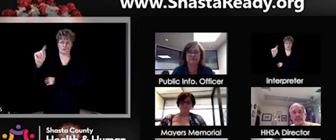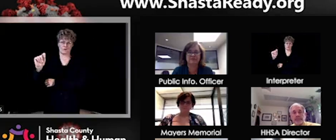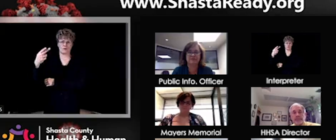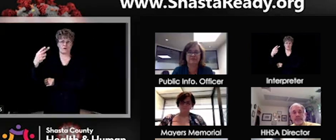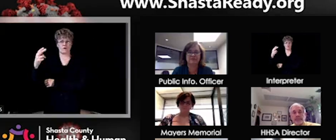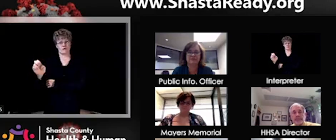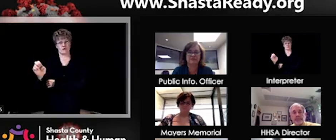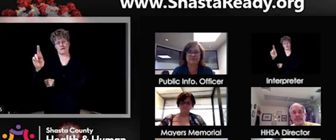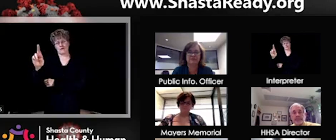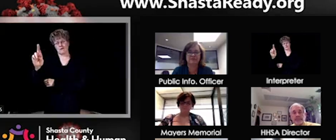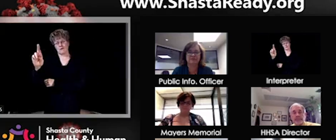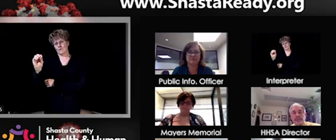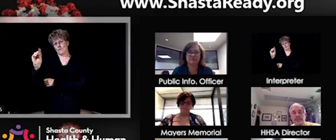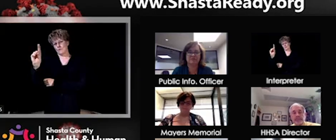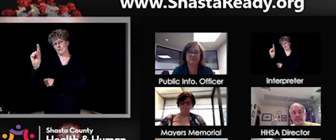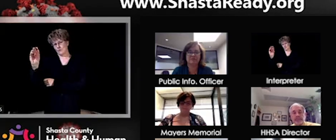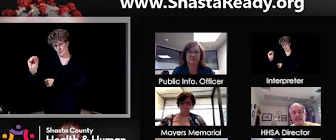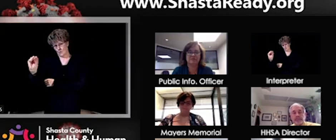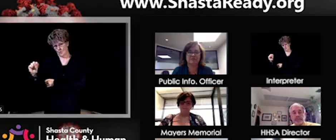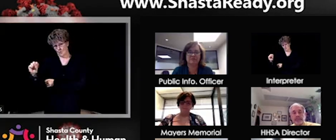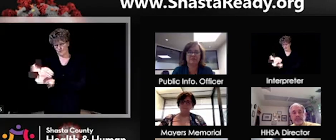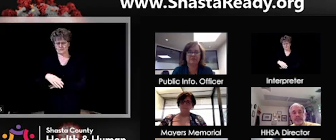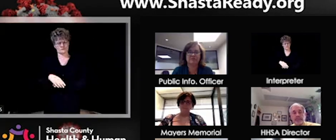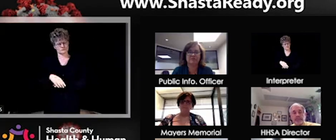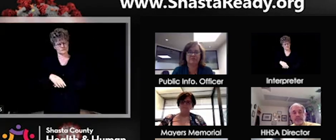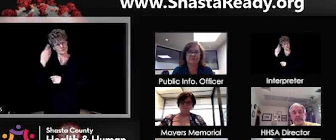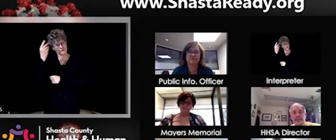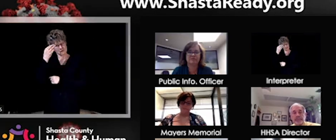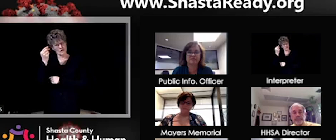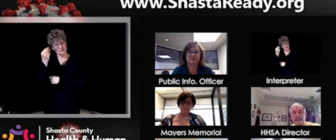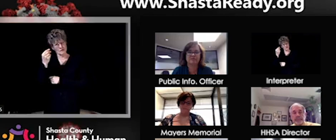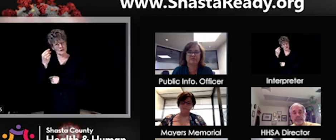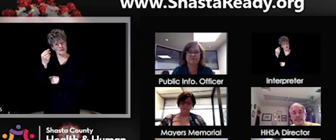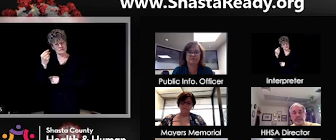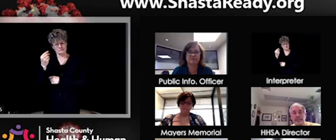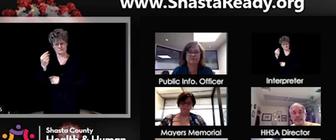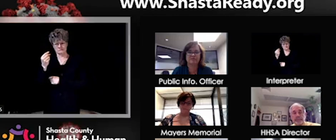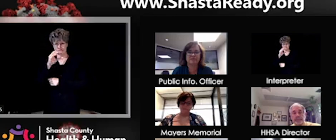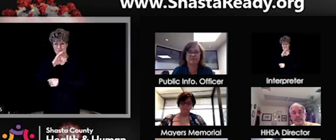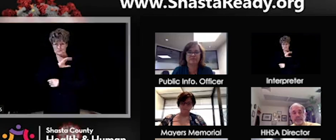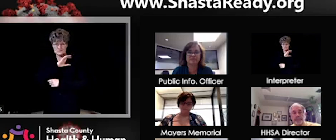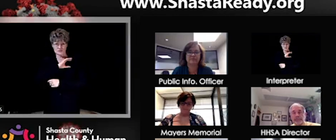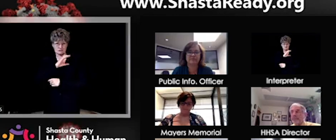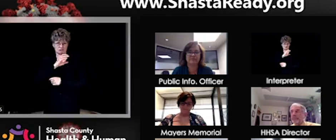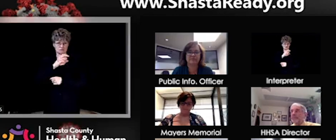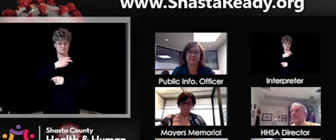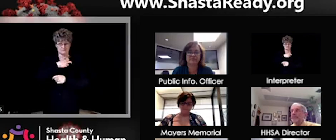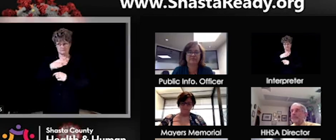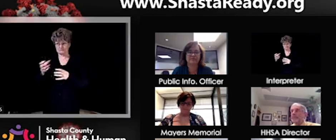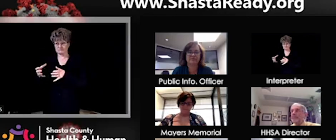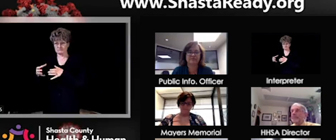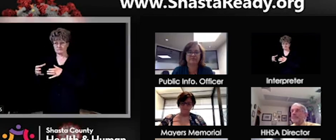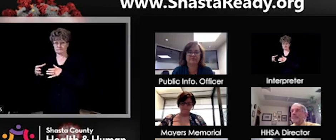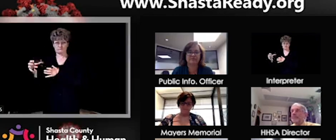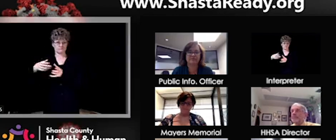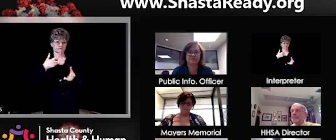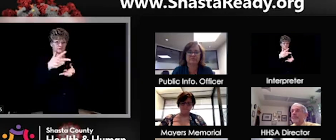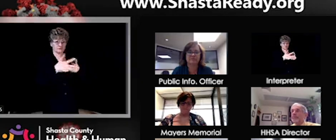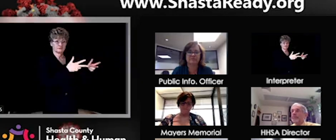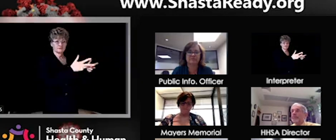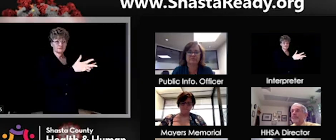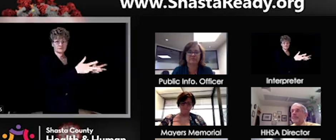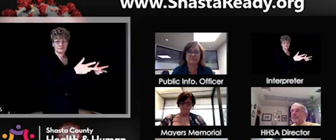did you think of sending law enforcement to patrol the grounds at any point? Did that ever,